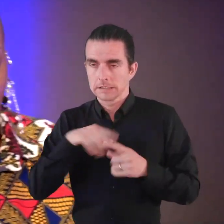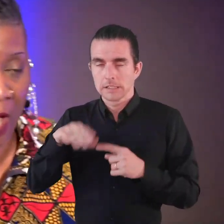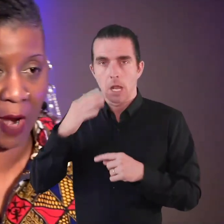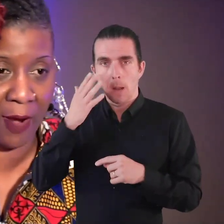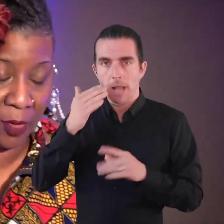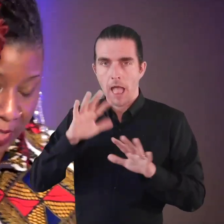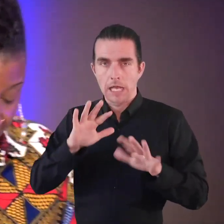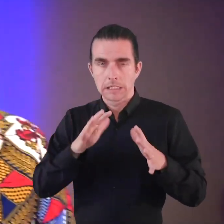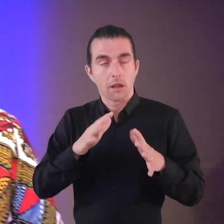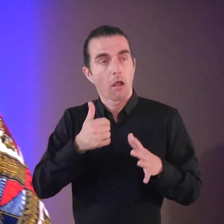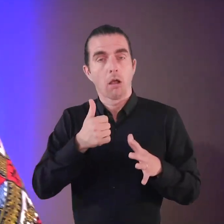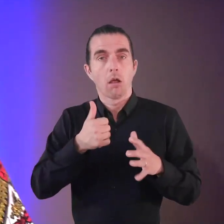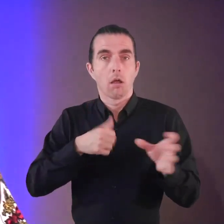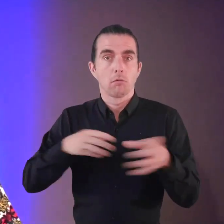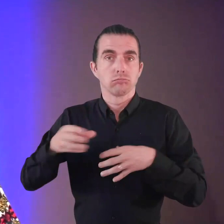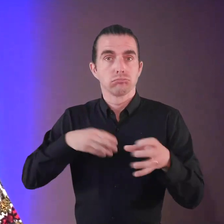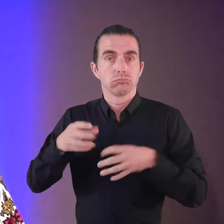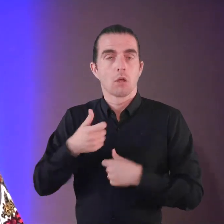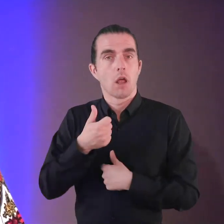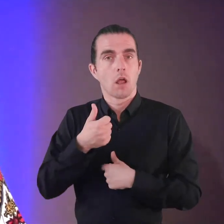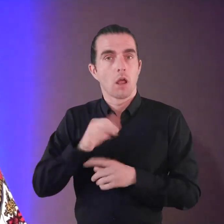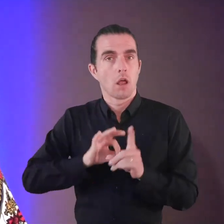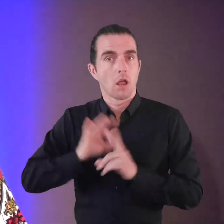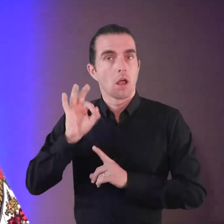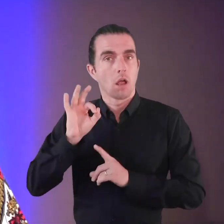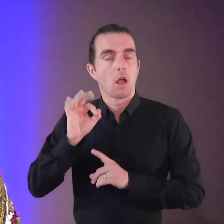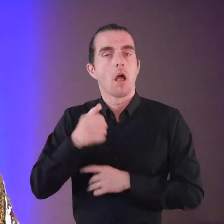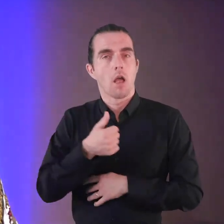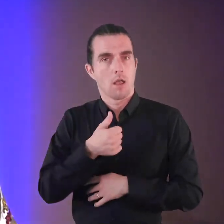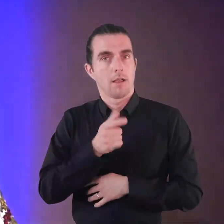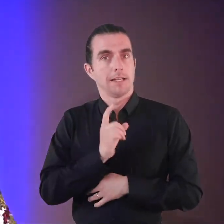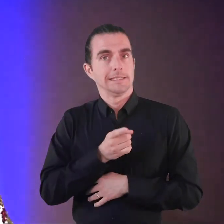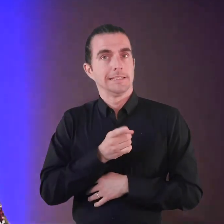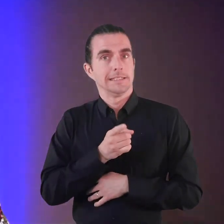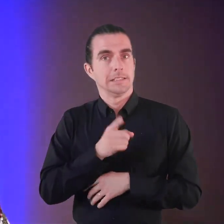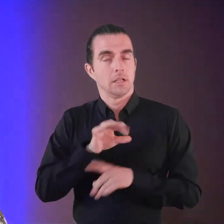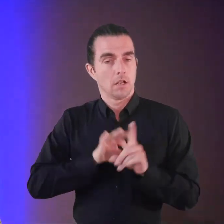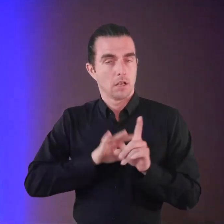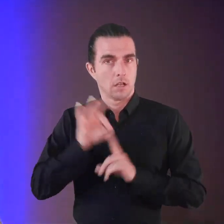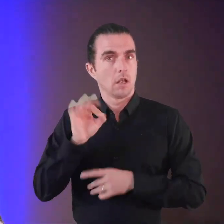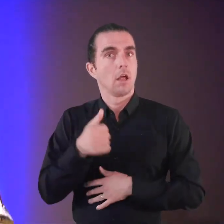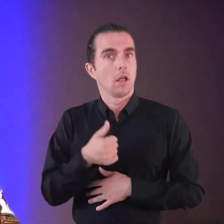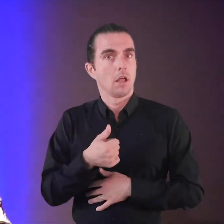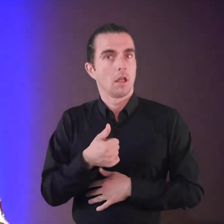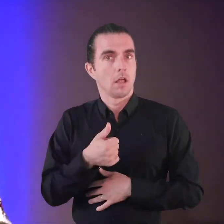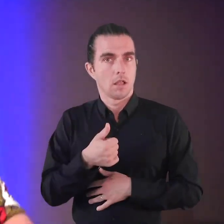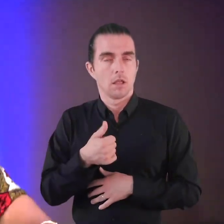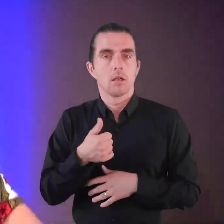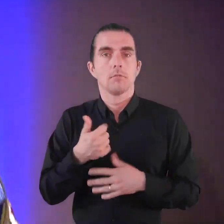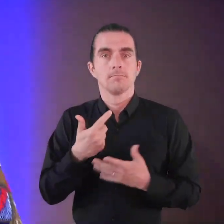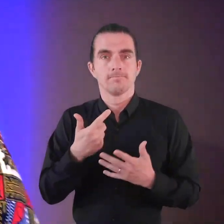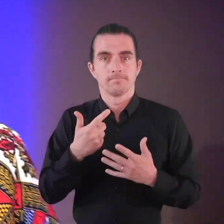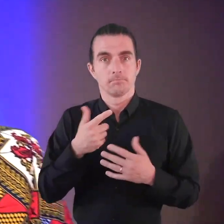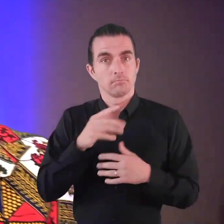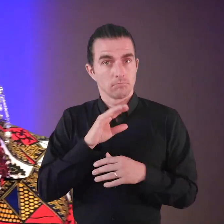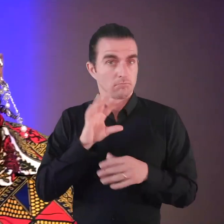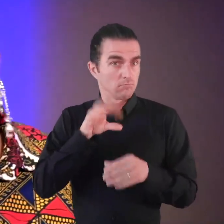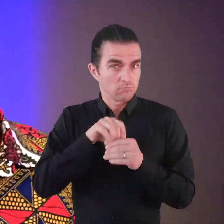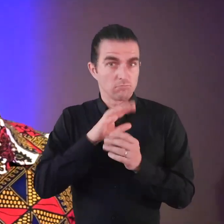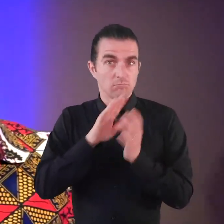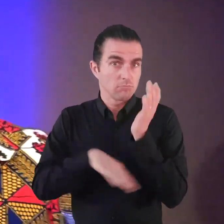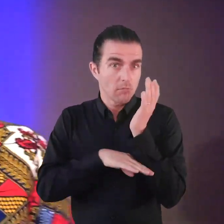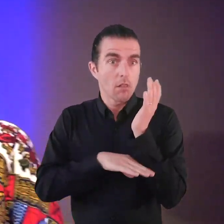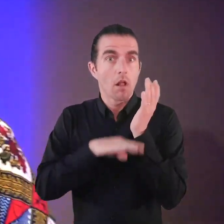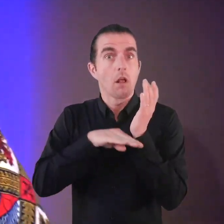community around areas of policing. This is definitely about the Met bringing in, through its lower ranks,